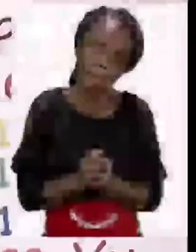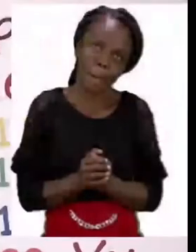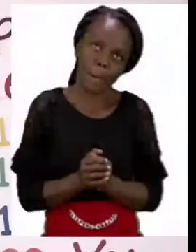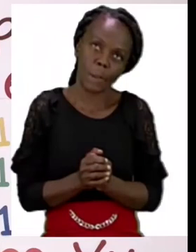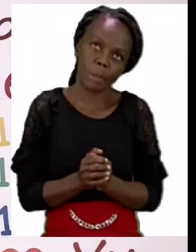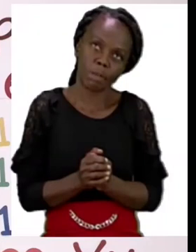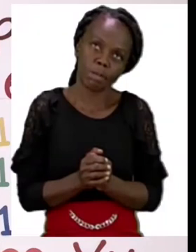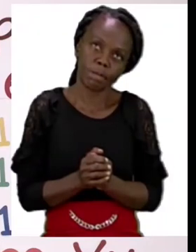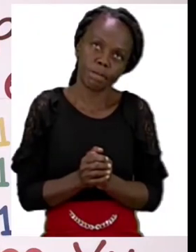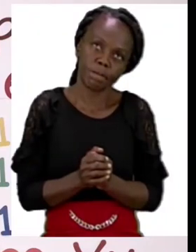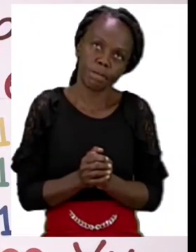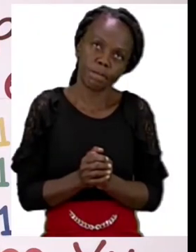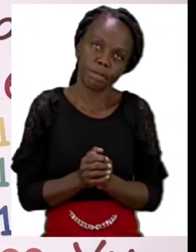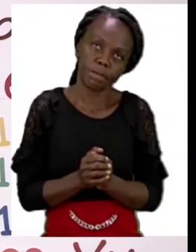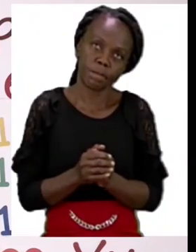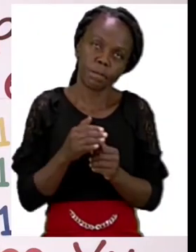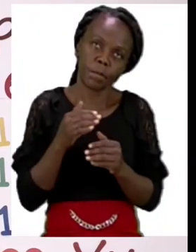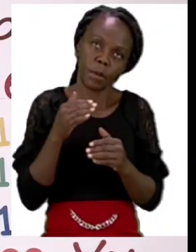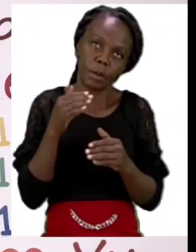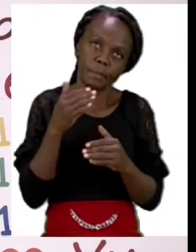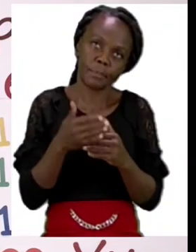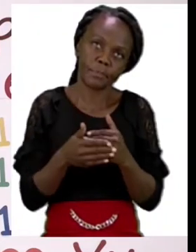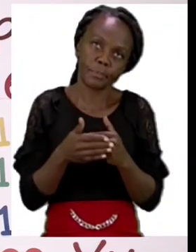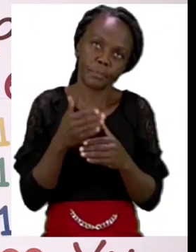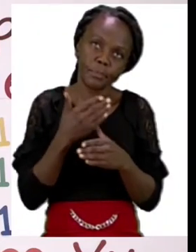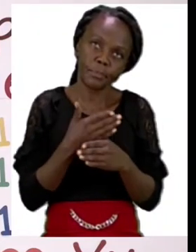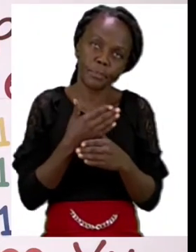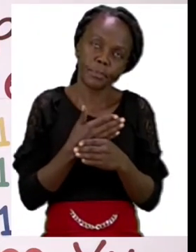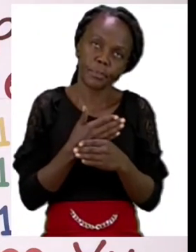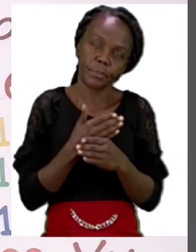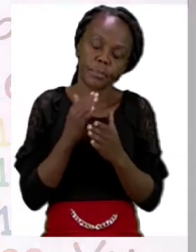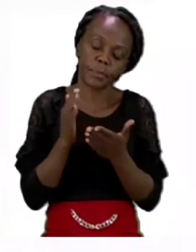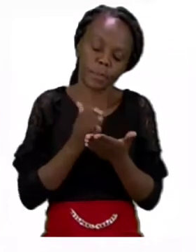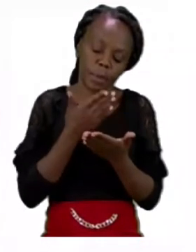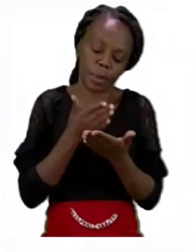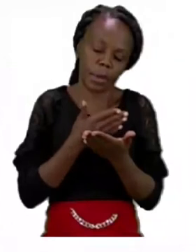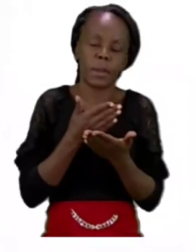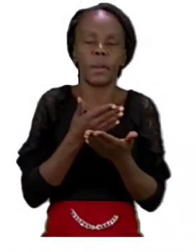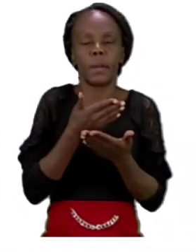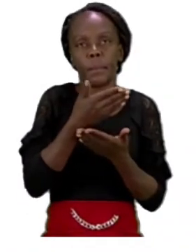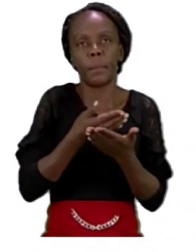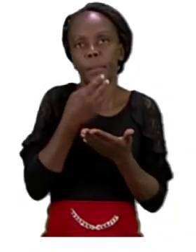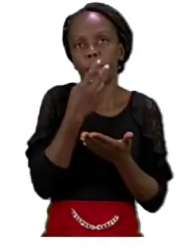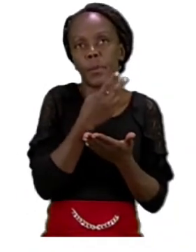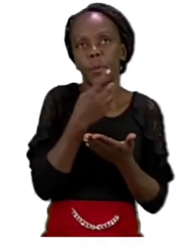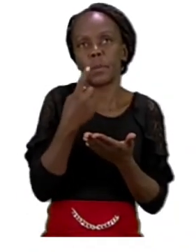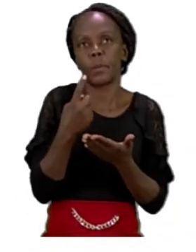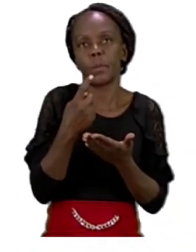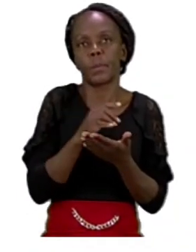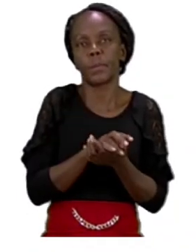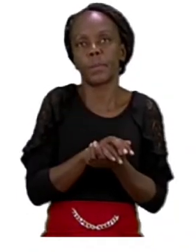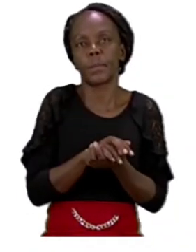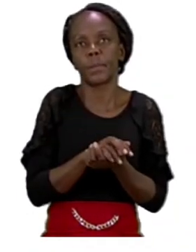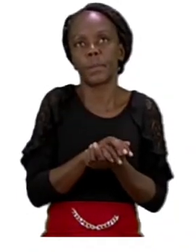For our lesson now, let us turn to page 21. On page 21, we